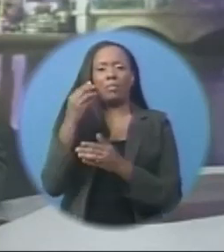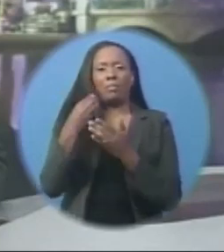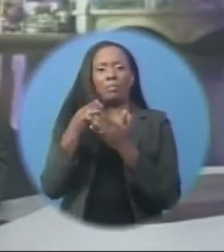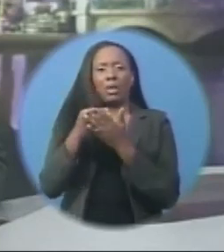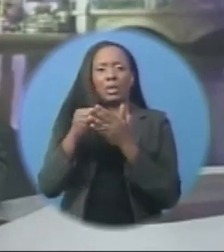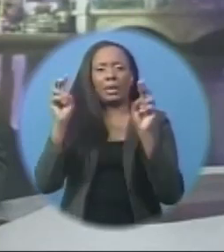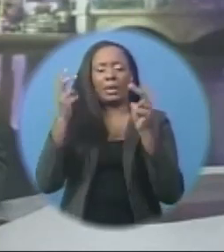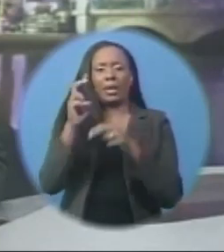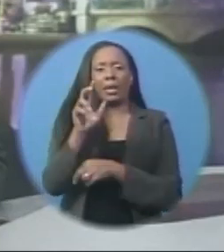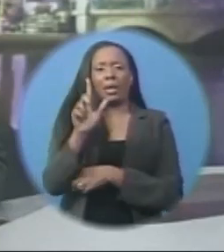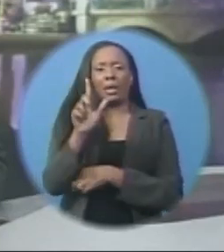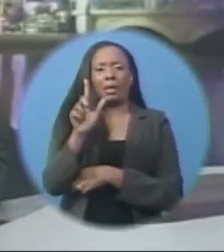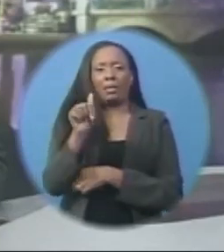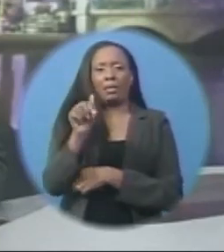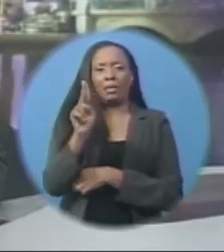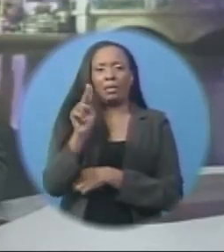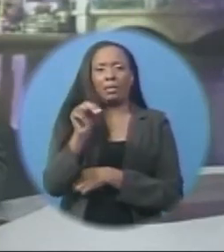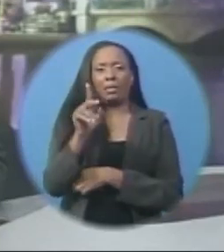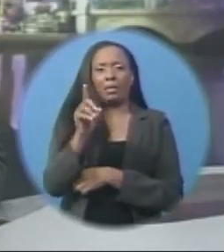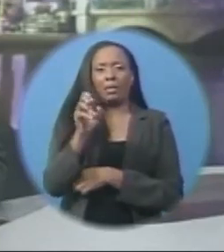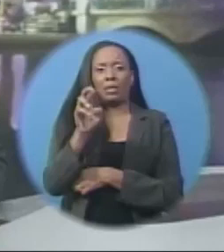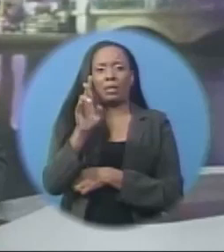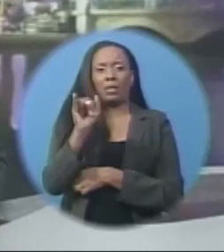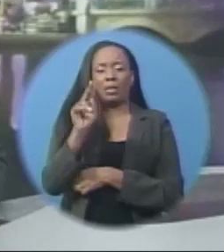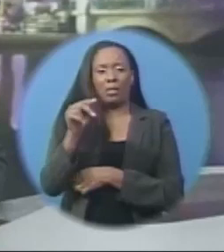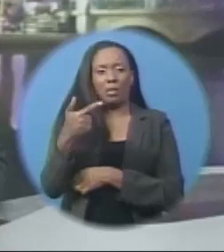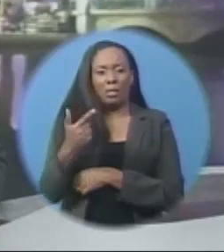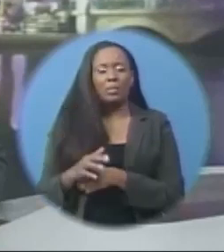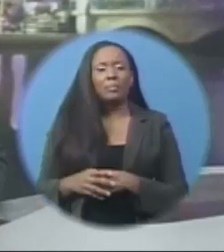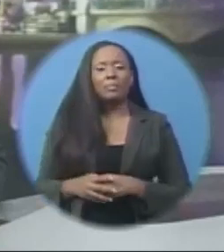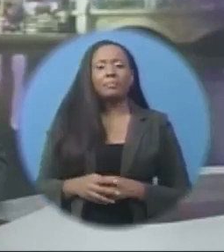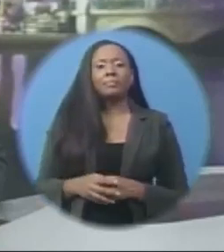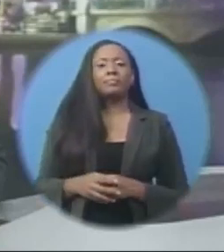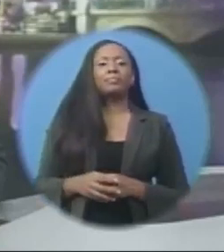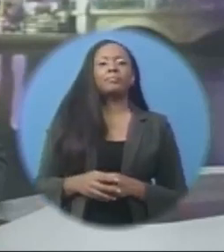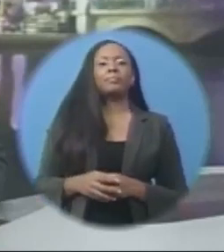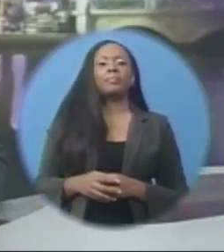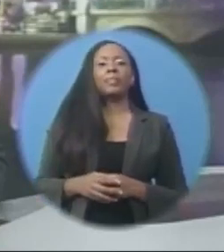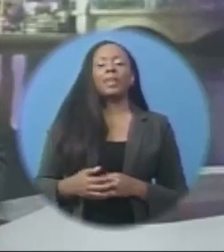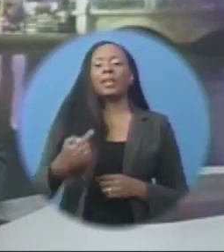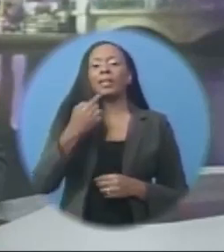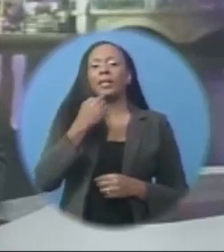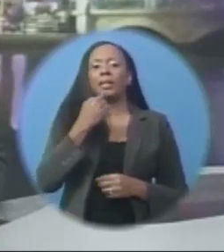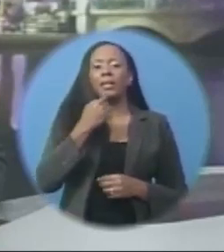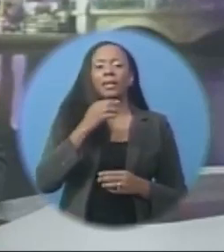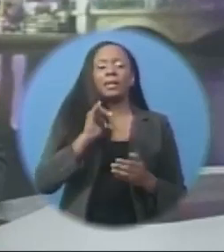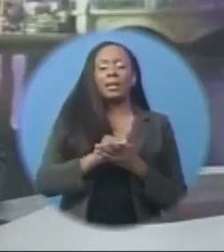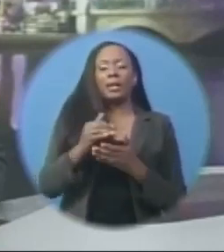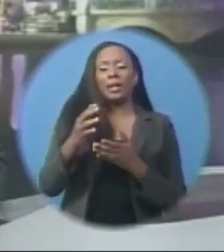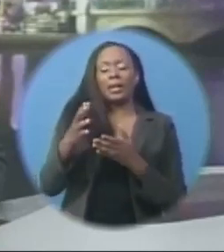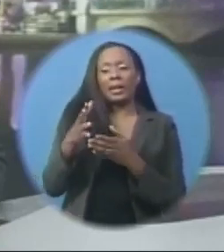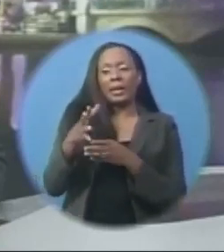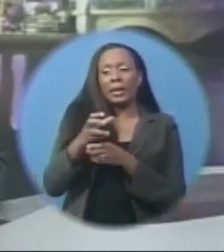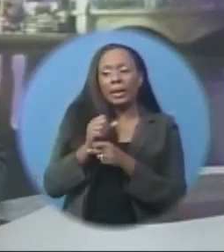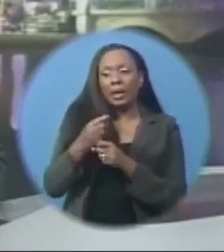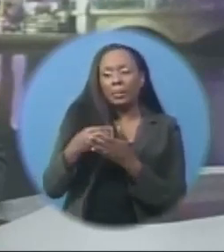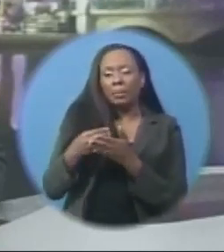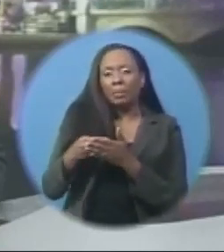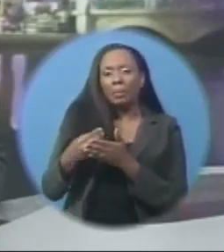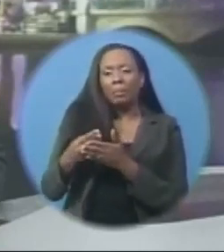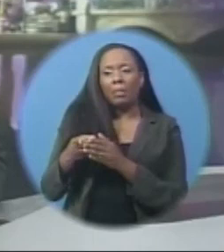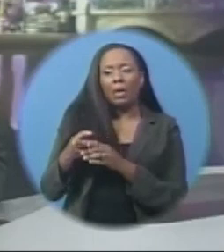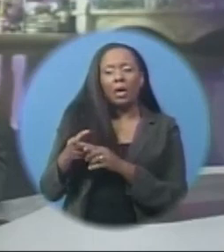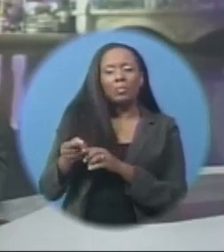laundering in an indictment filed in the District of Massachusetts The indictment alleges that Baptiste solicited bribes from undercover